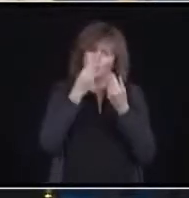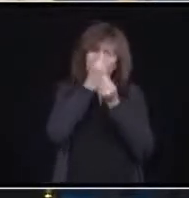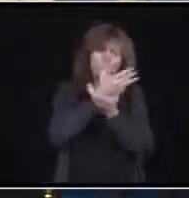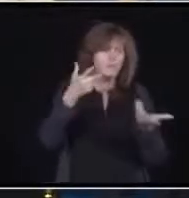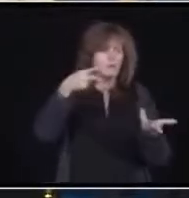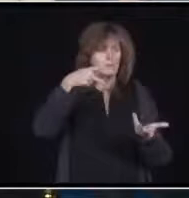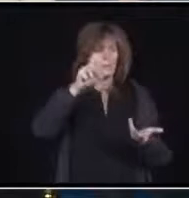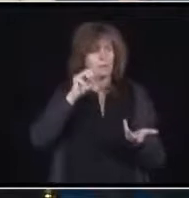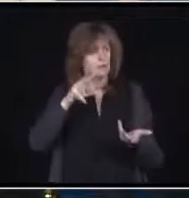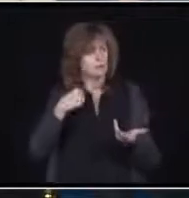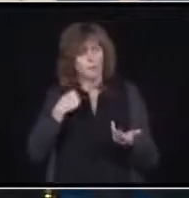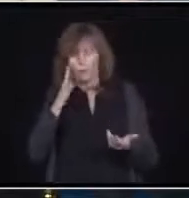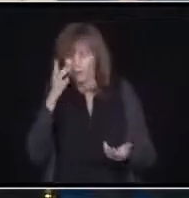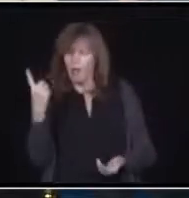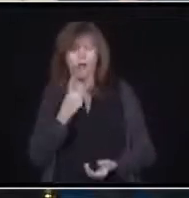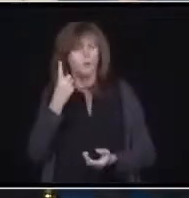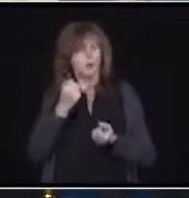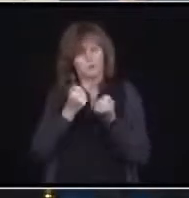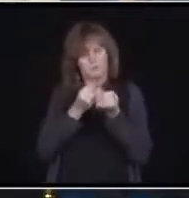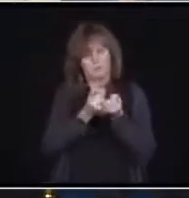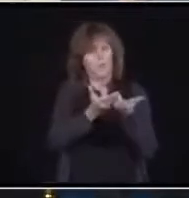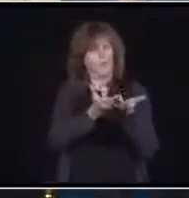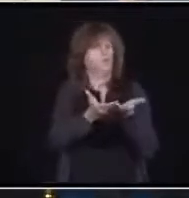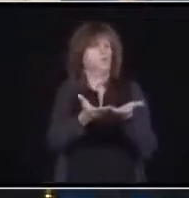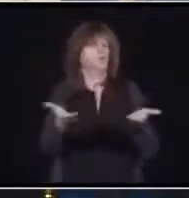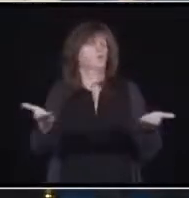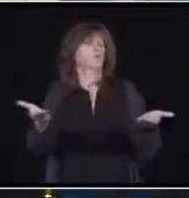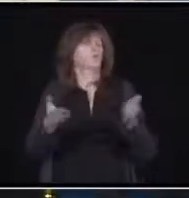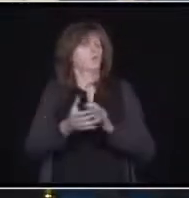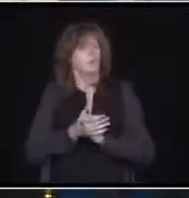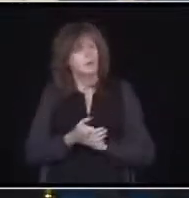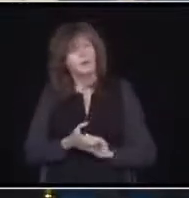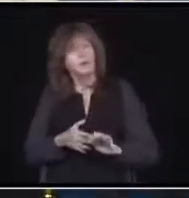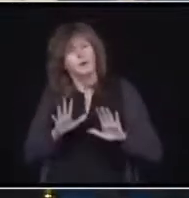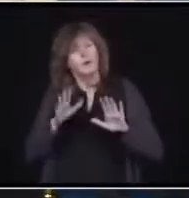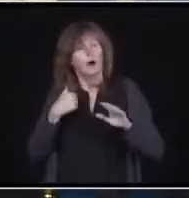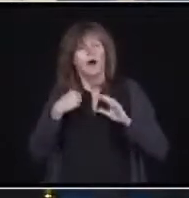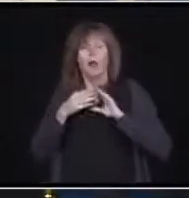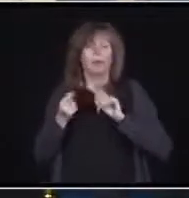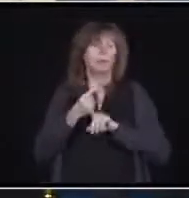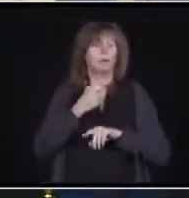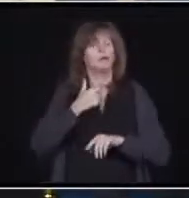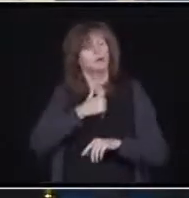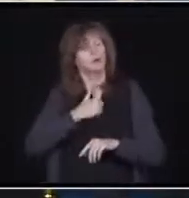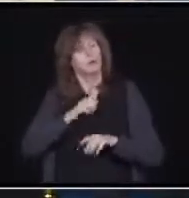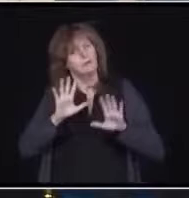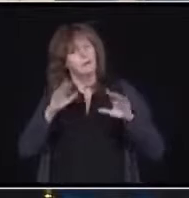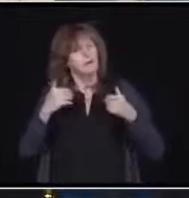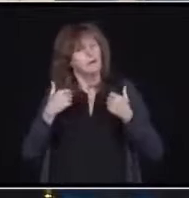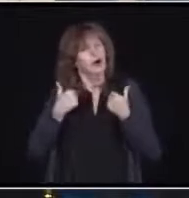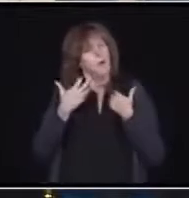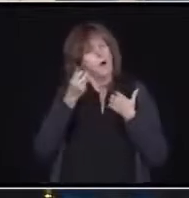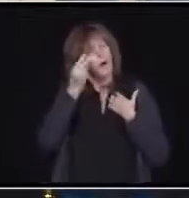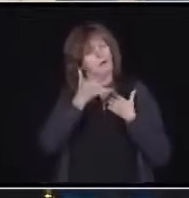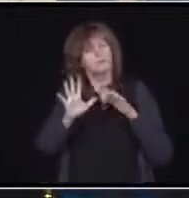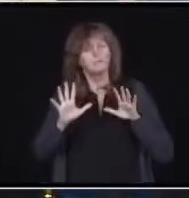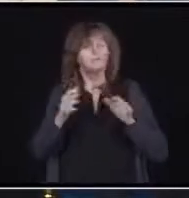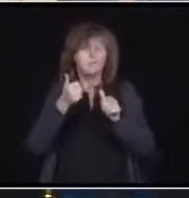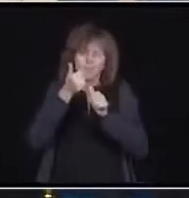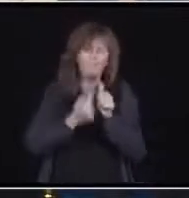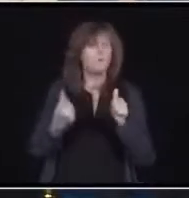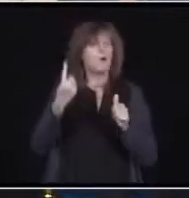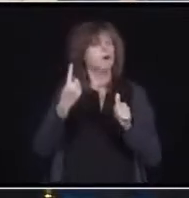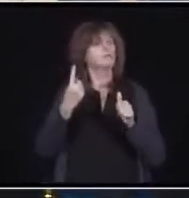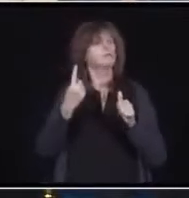backs. And I've to tell you a little story, Sean. sorry to detract. But, you know, everyone has faced this one time or another. And if you